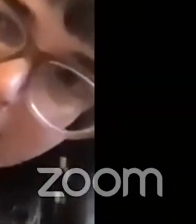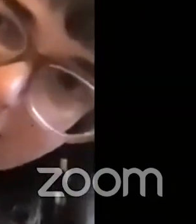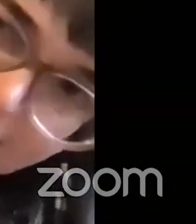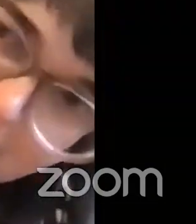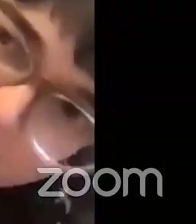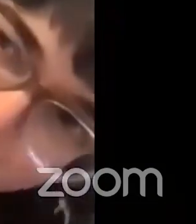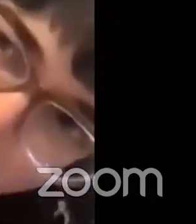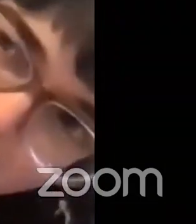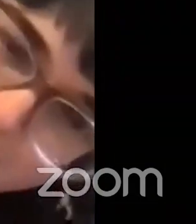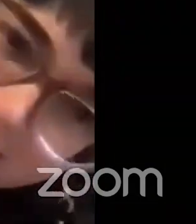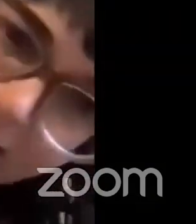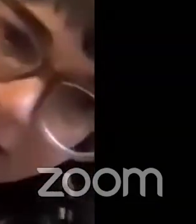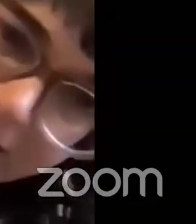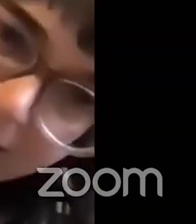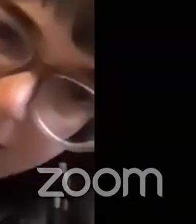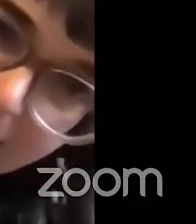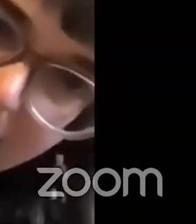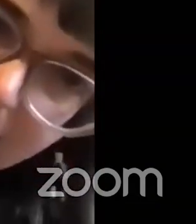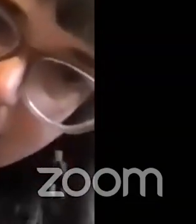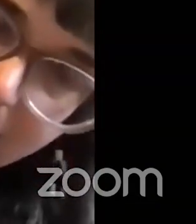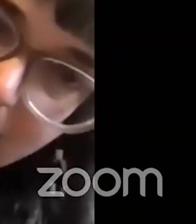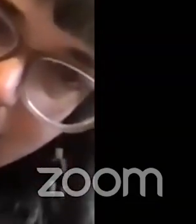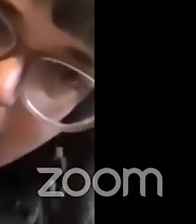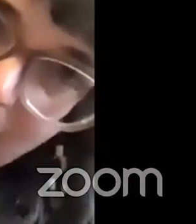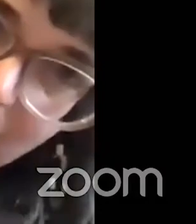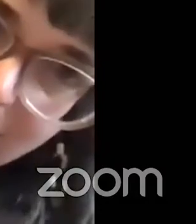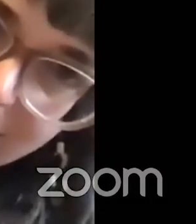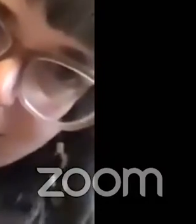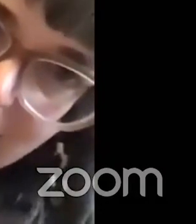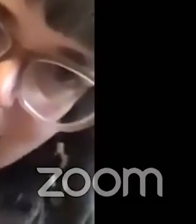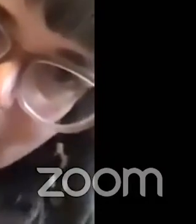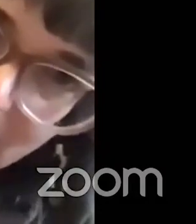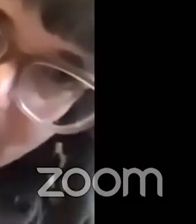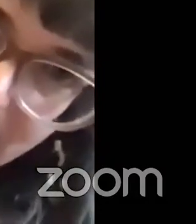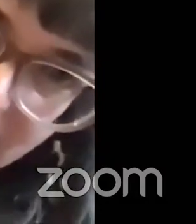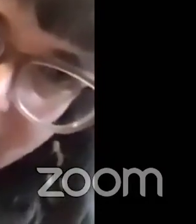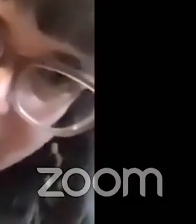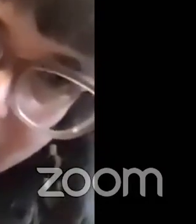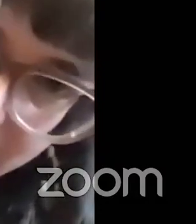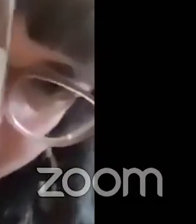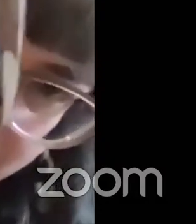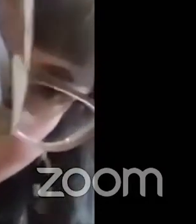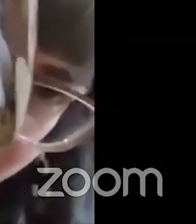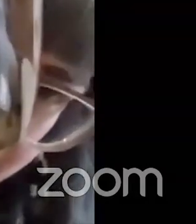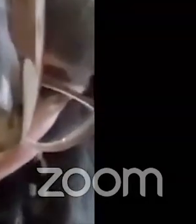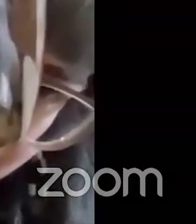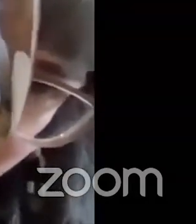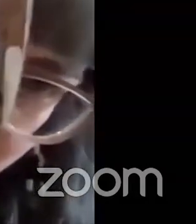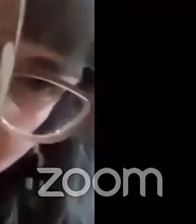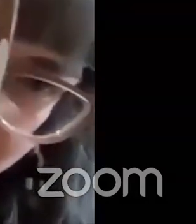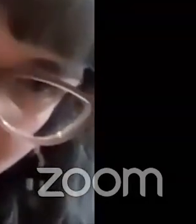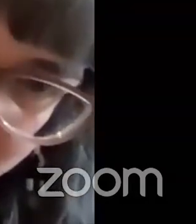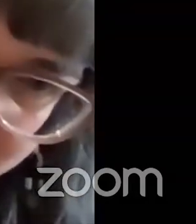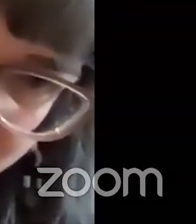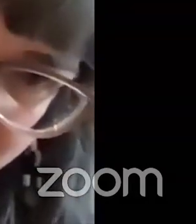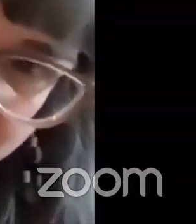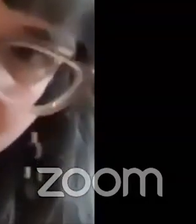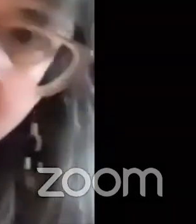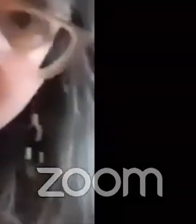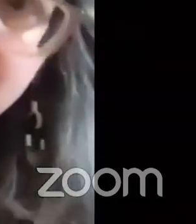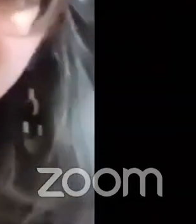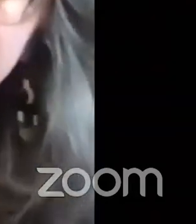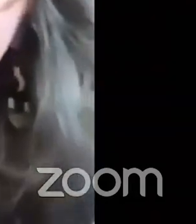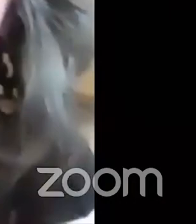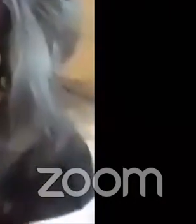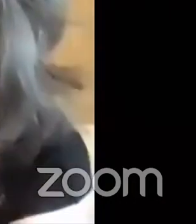see i used a lot of red it's kind of sitting there on the top but yours is going to look even cooler mine's kind